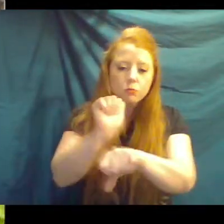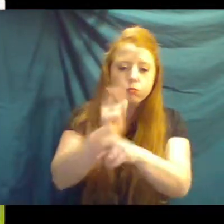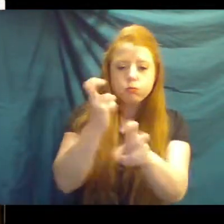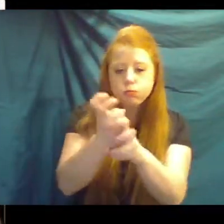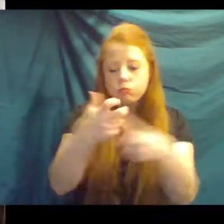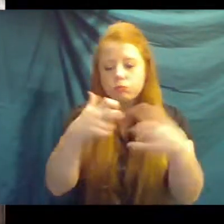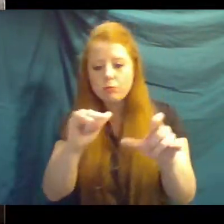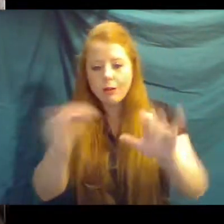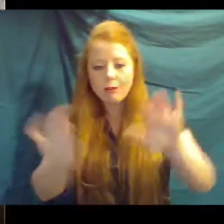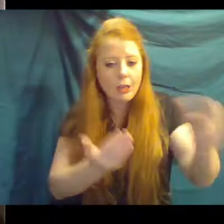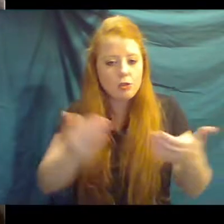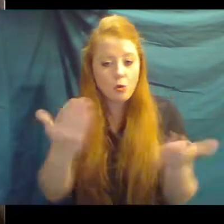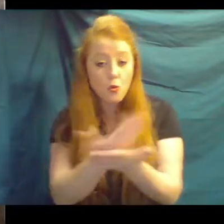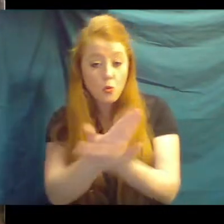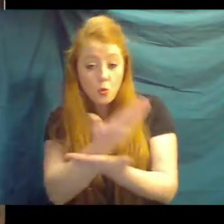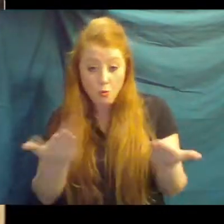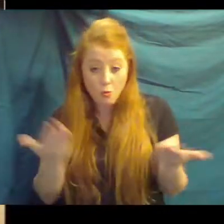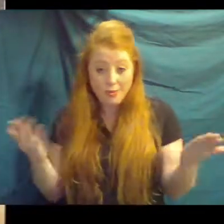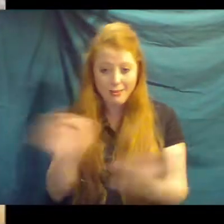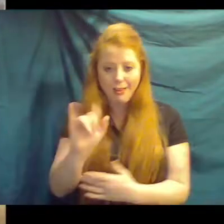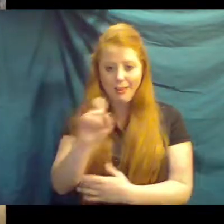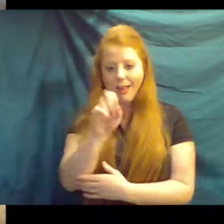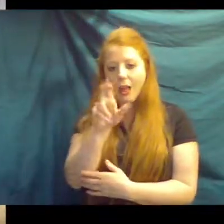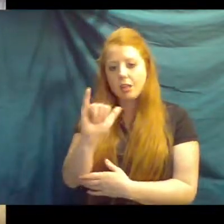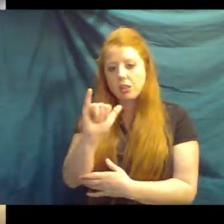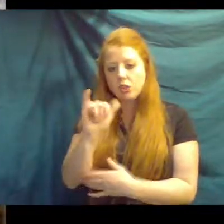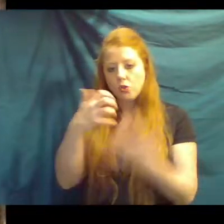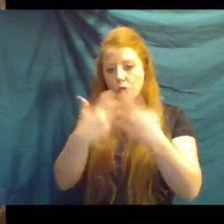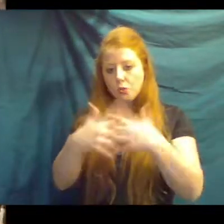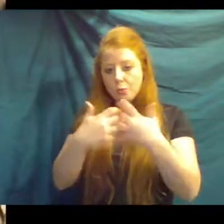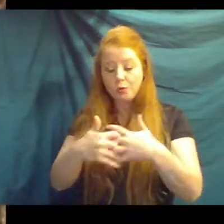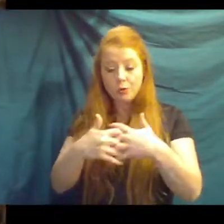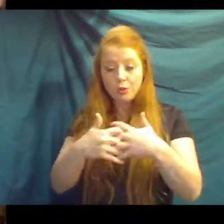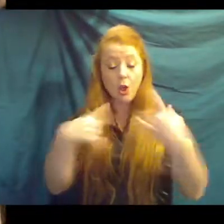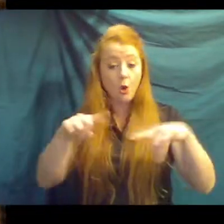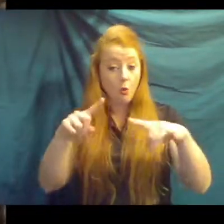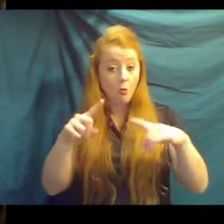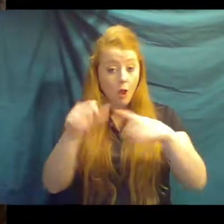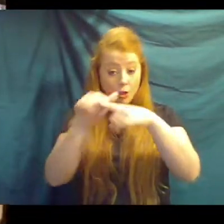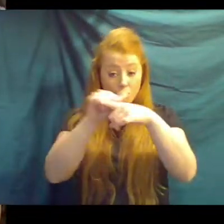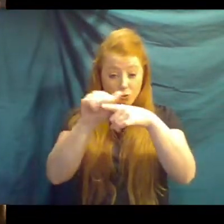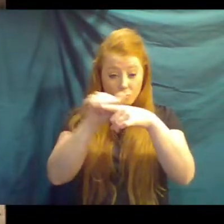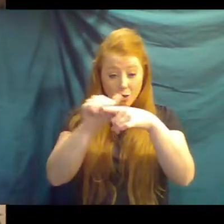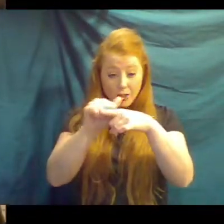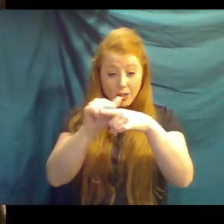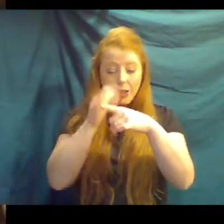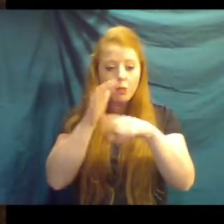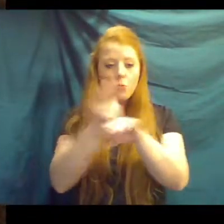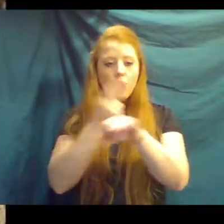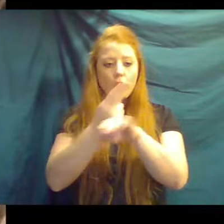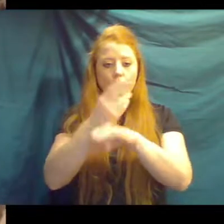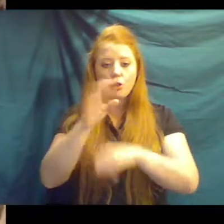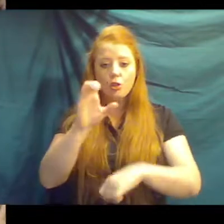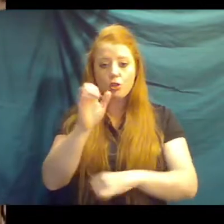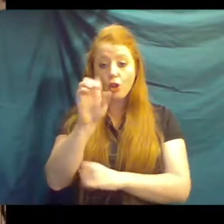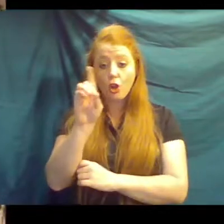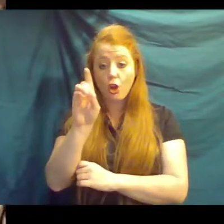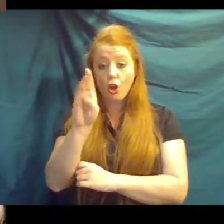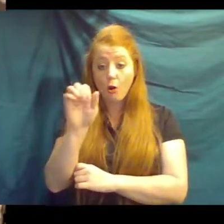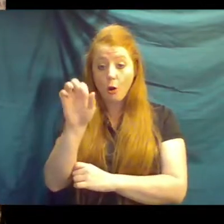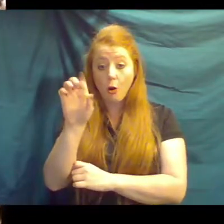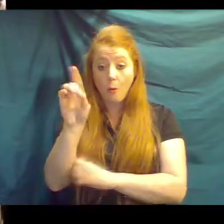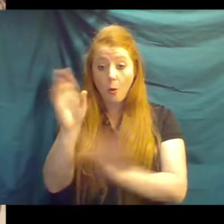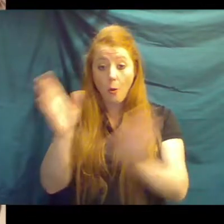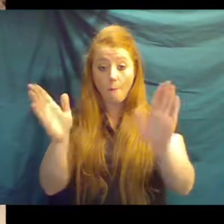things like x-ray machines. And while they're training, they'll actually use a cardboard box that's painted